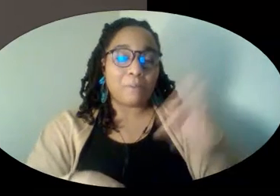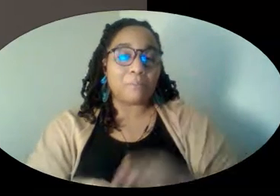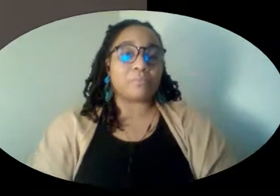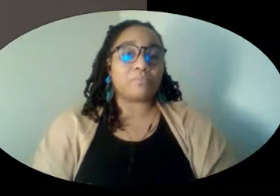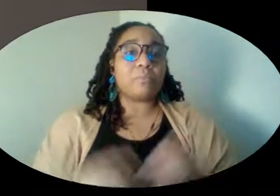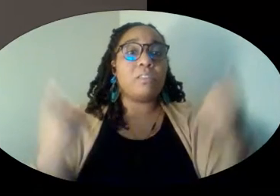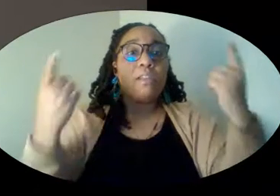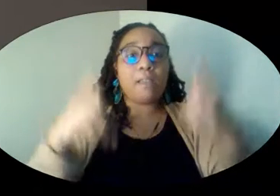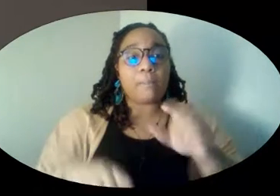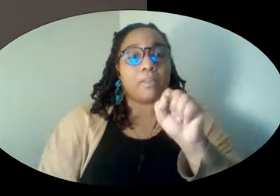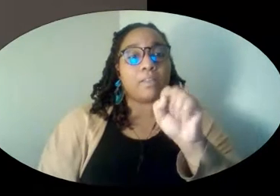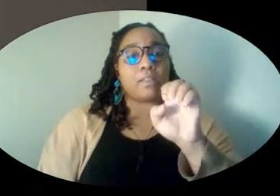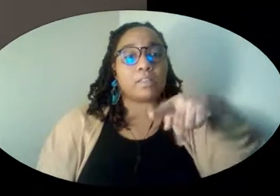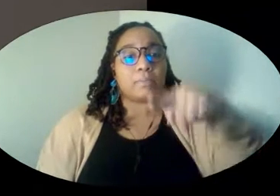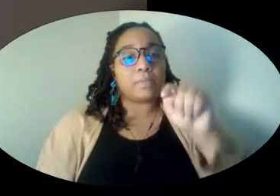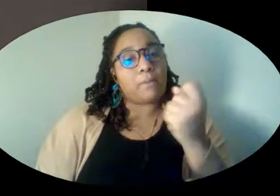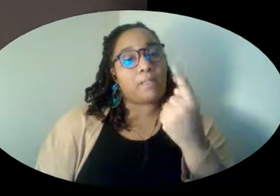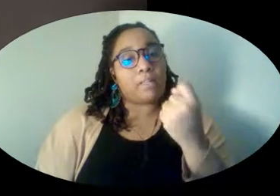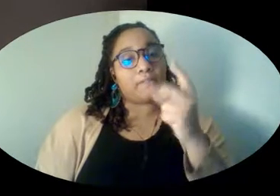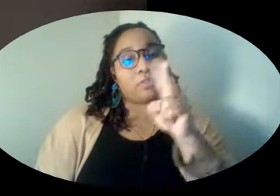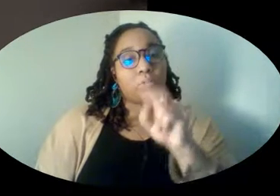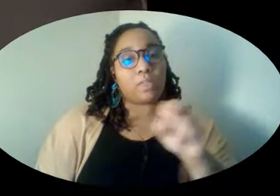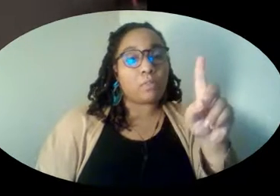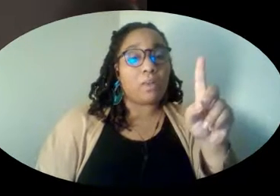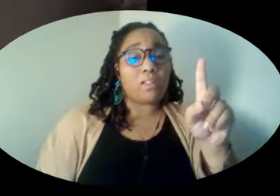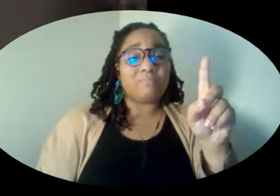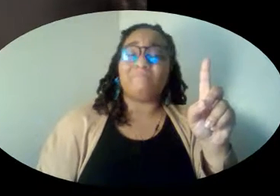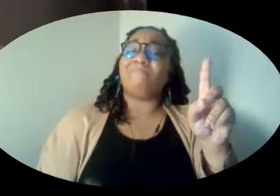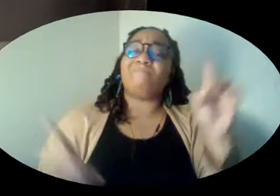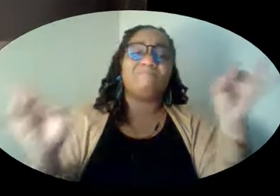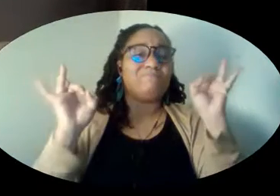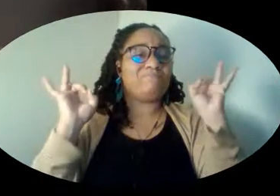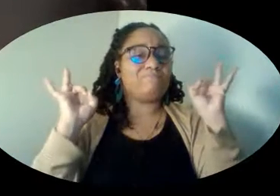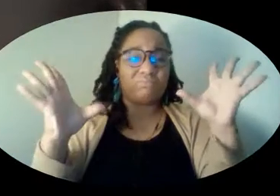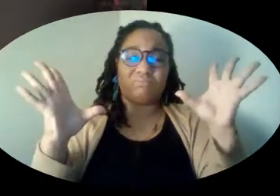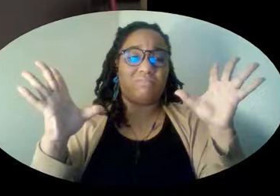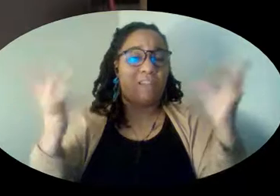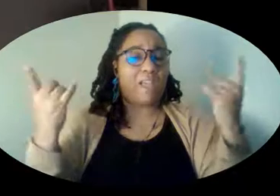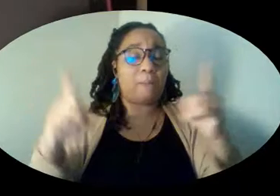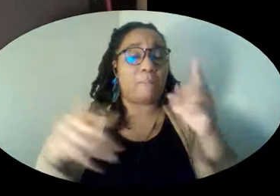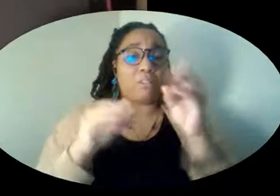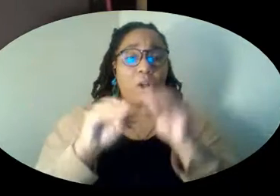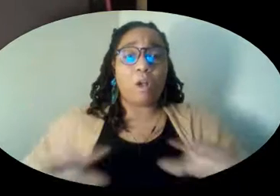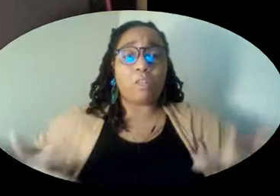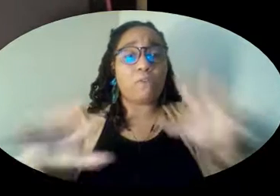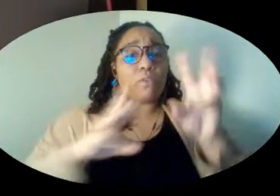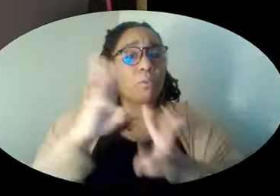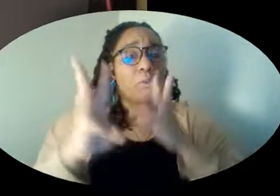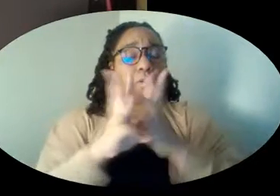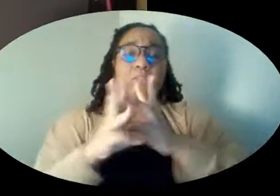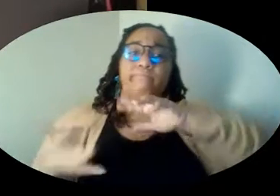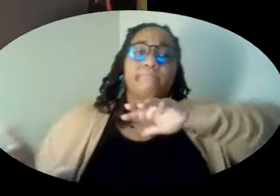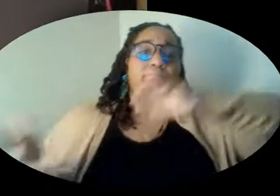But then, on September 11th, 2001, something so huge and horrible happened that the whole